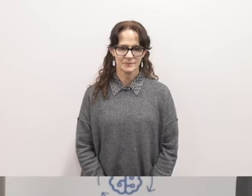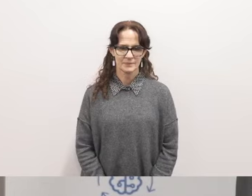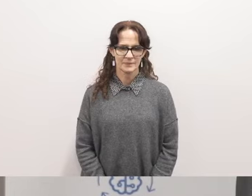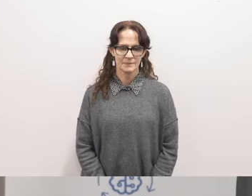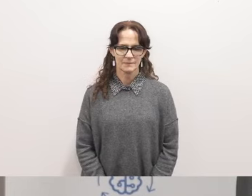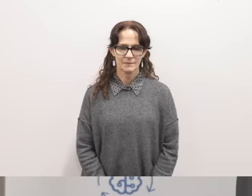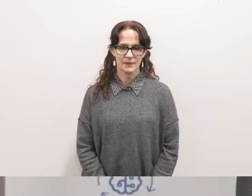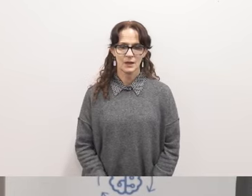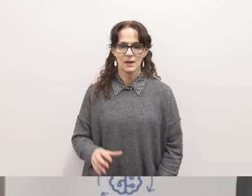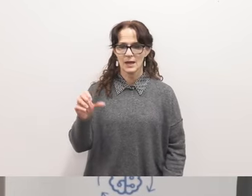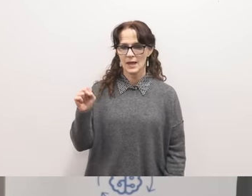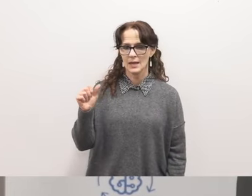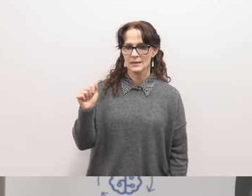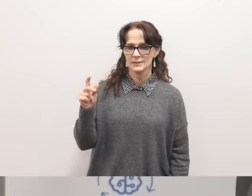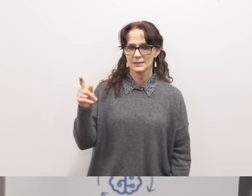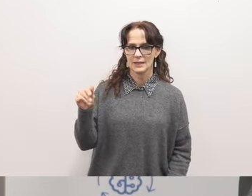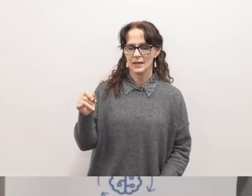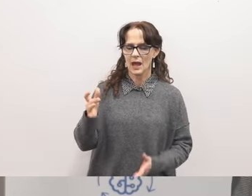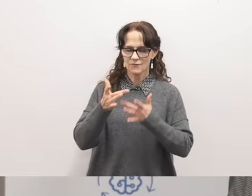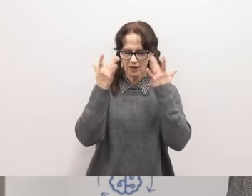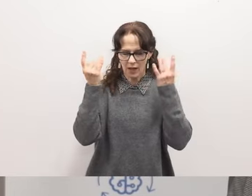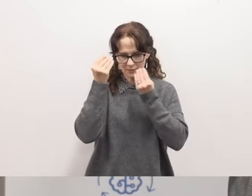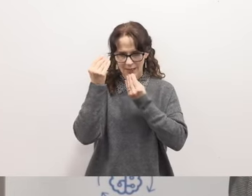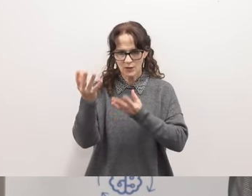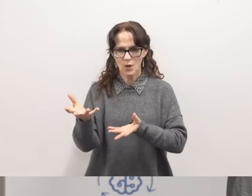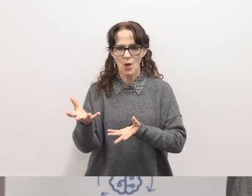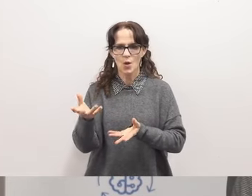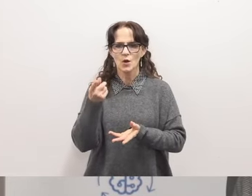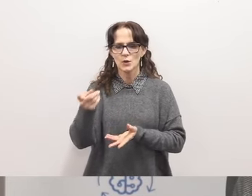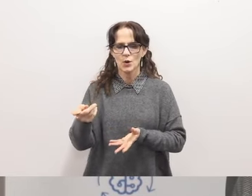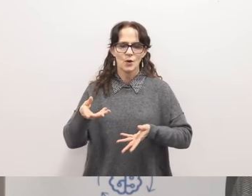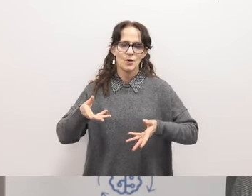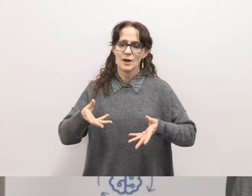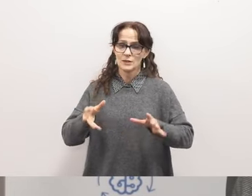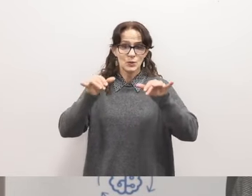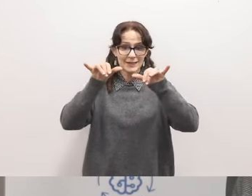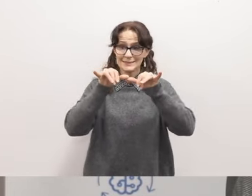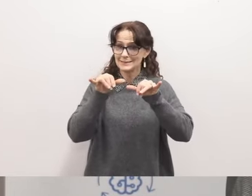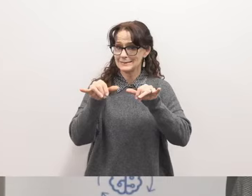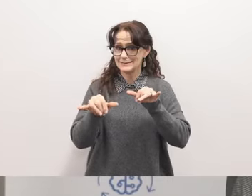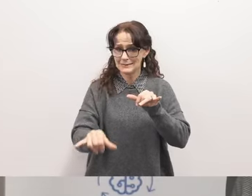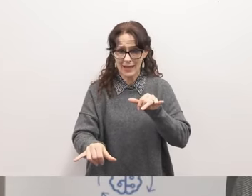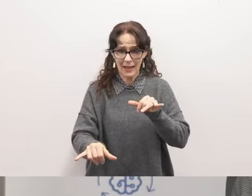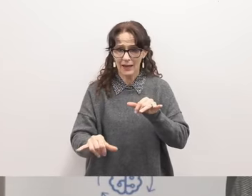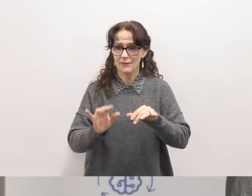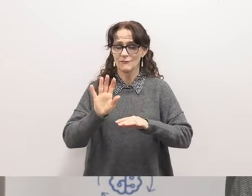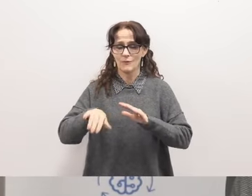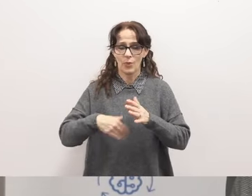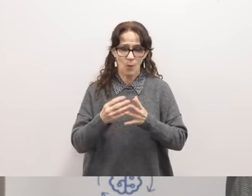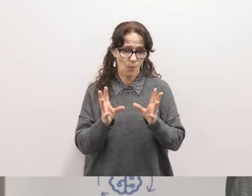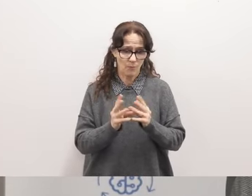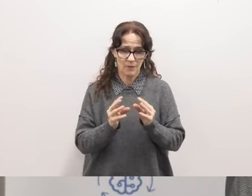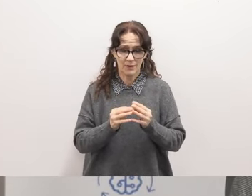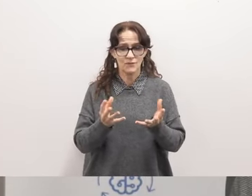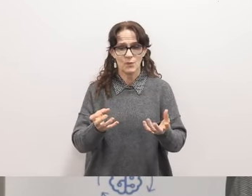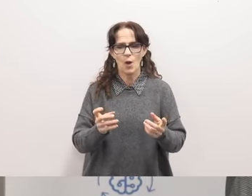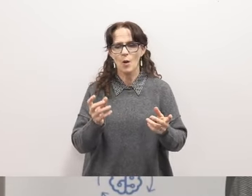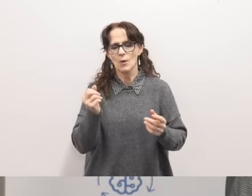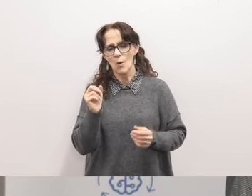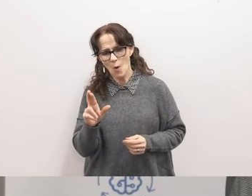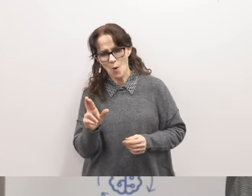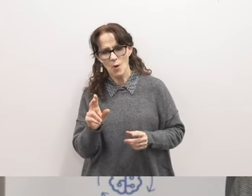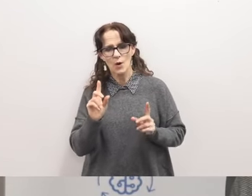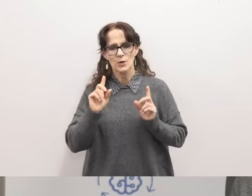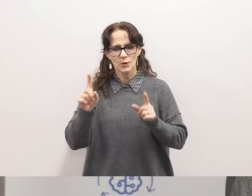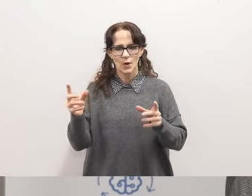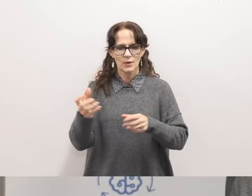And, Sadie, I did forget to mention that you're welcome to stay for the duration of the meeting, or you